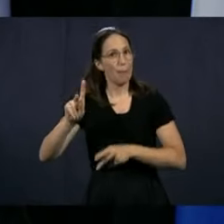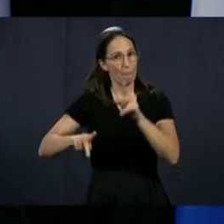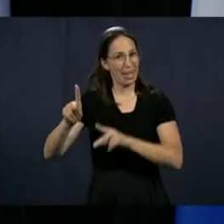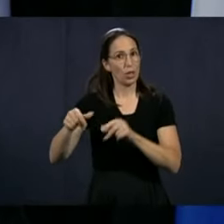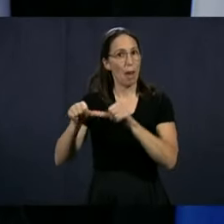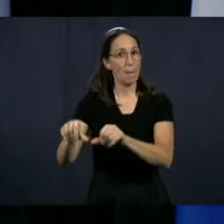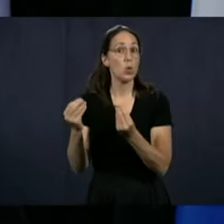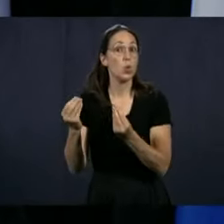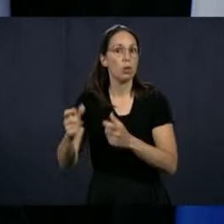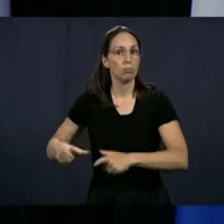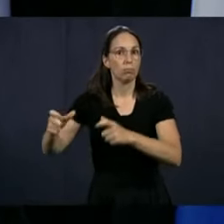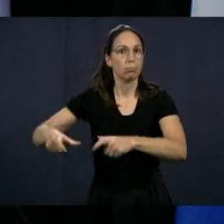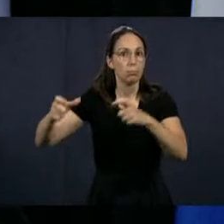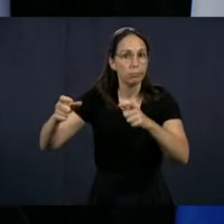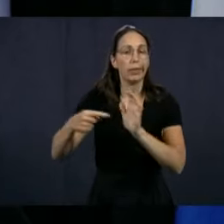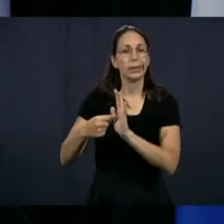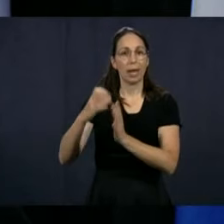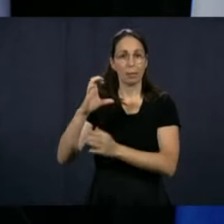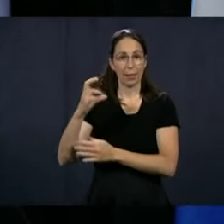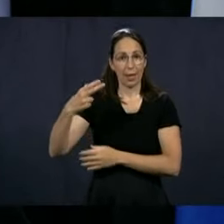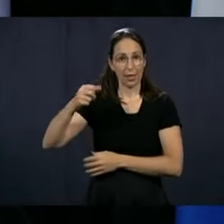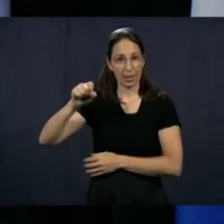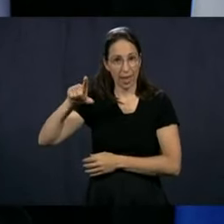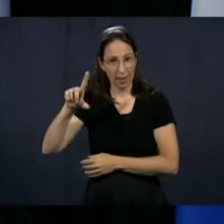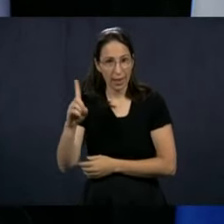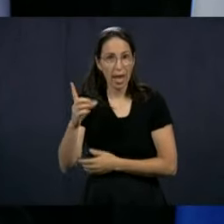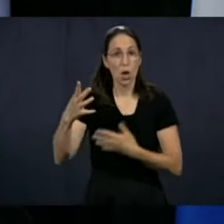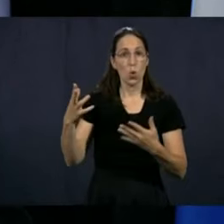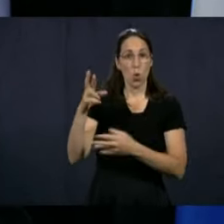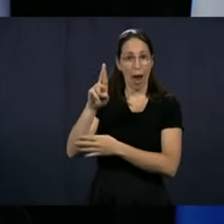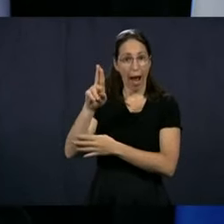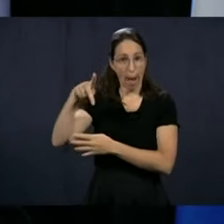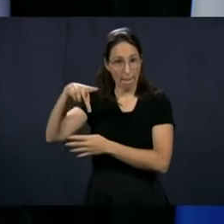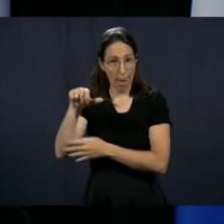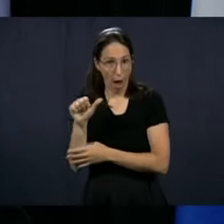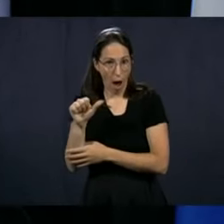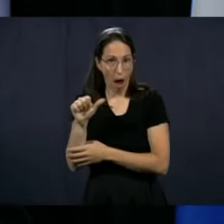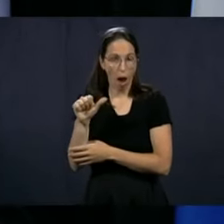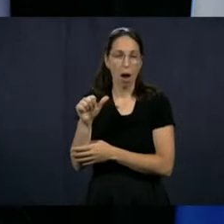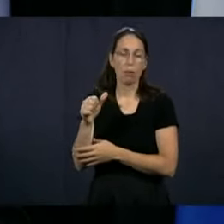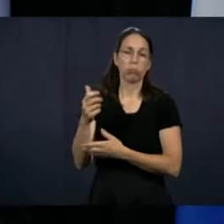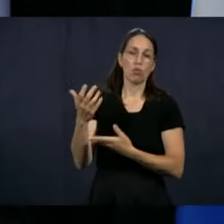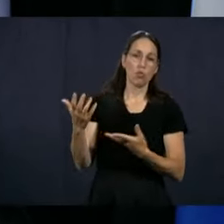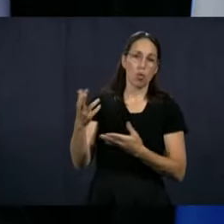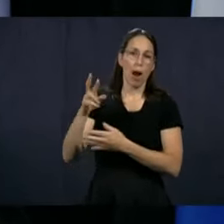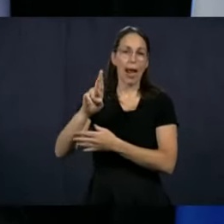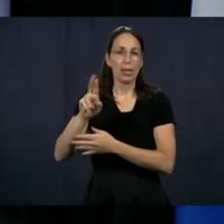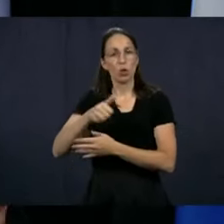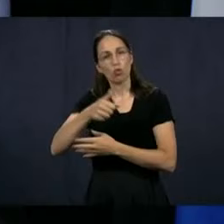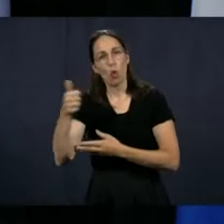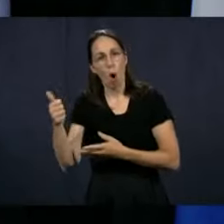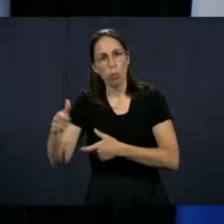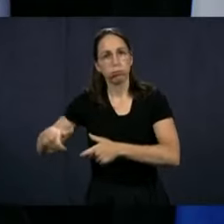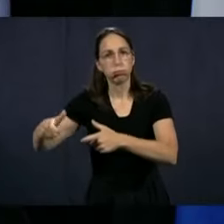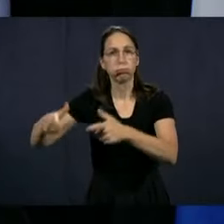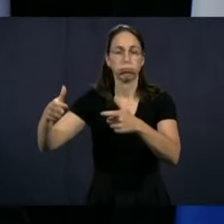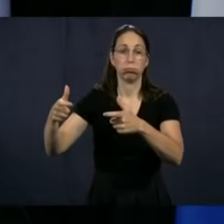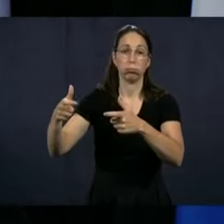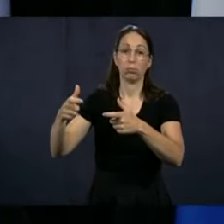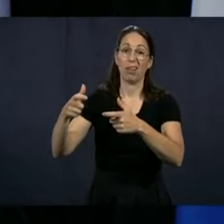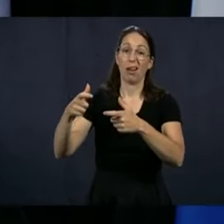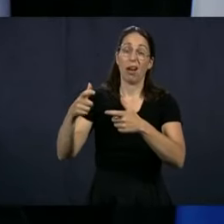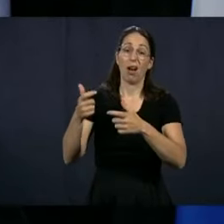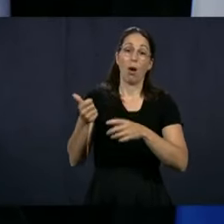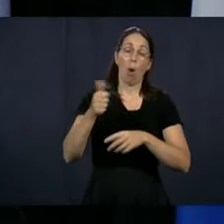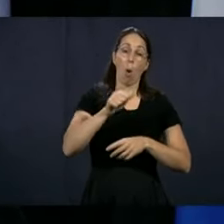residences, whether they be CHSLDs or RPAs or intermediary resources, our eyes, and